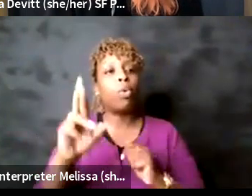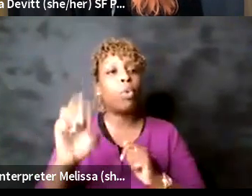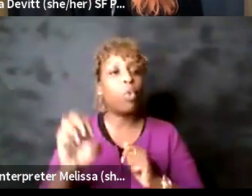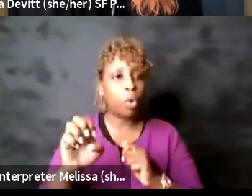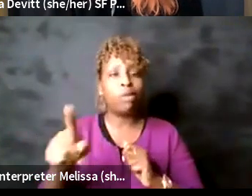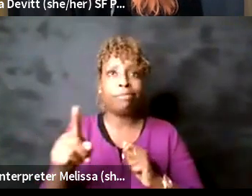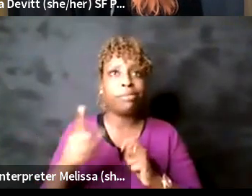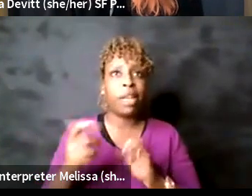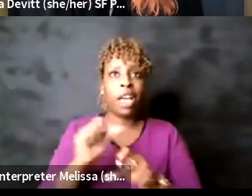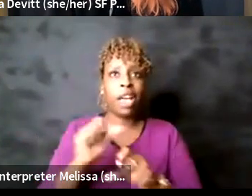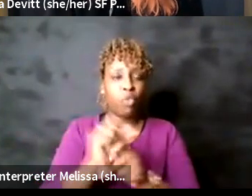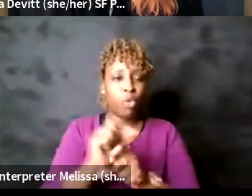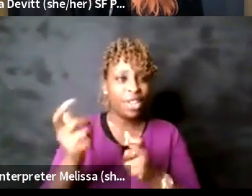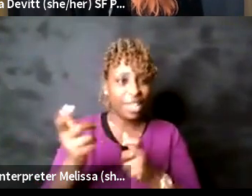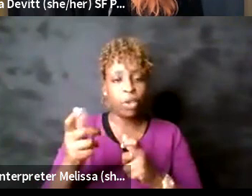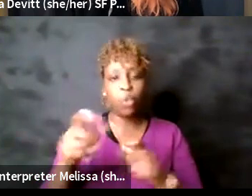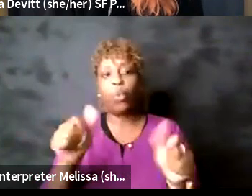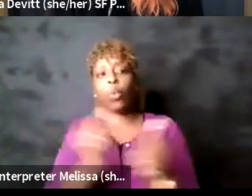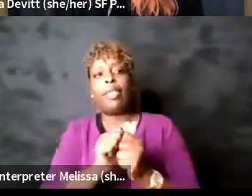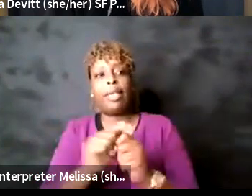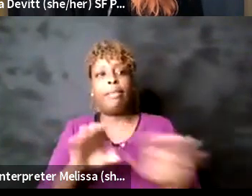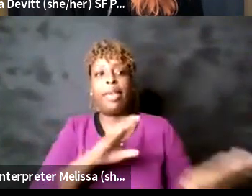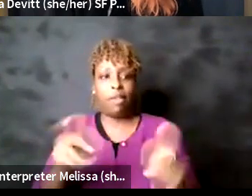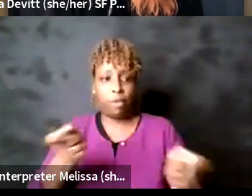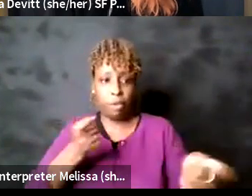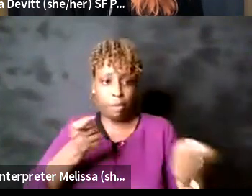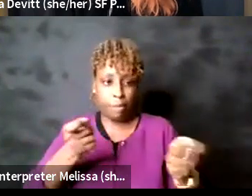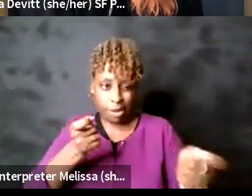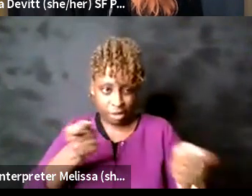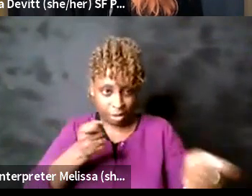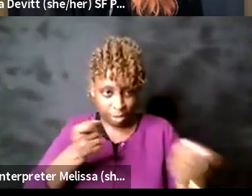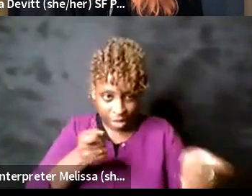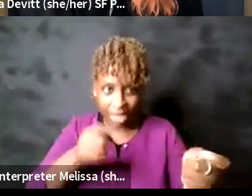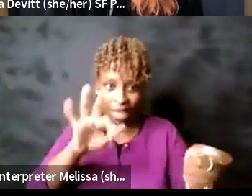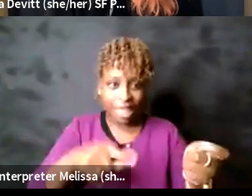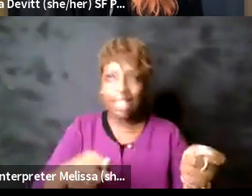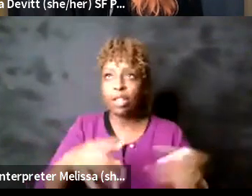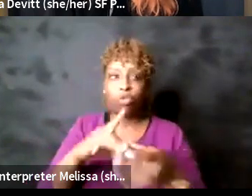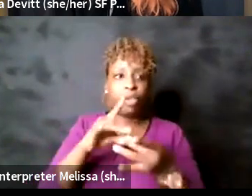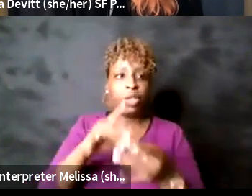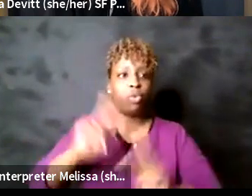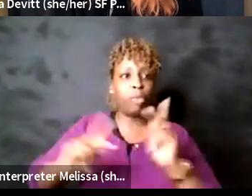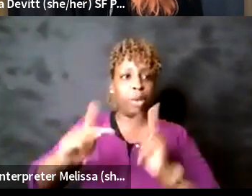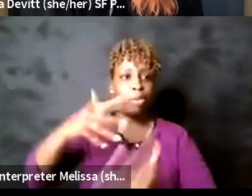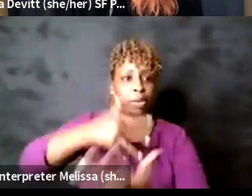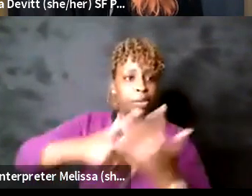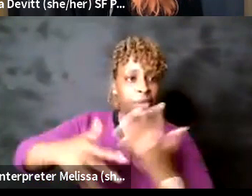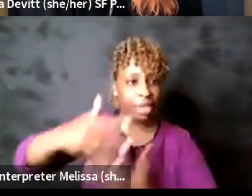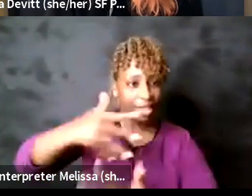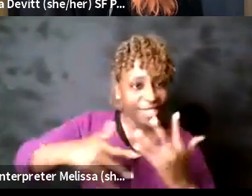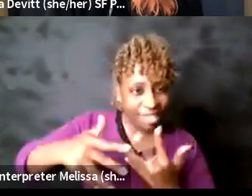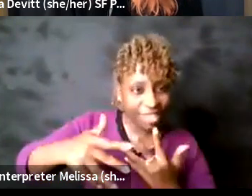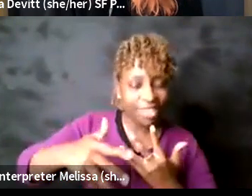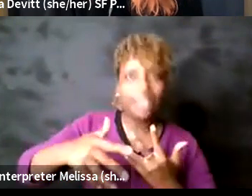which honestly has a lot of overlap with patient interactions in terms of recognize like dealing with the person and not and uh